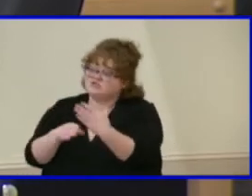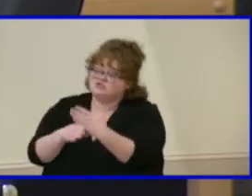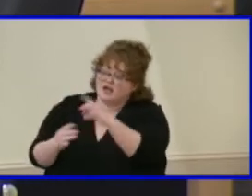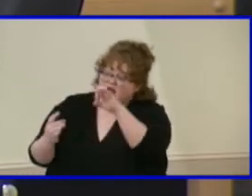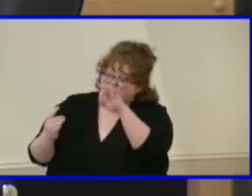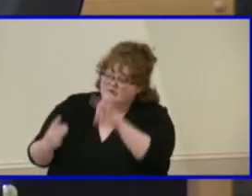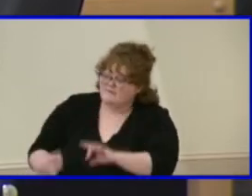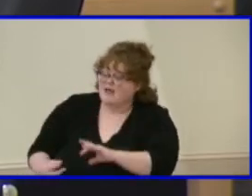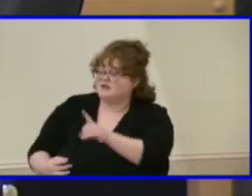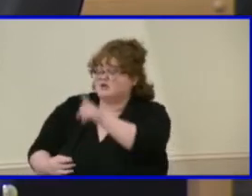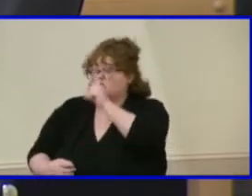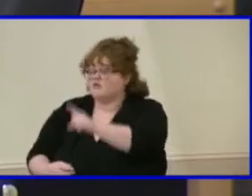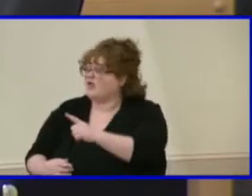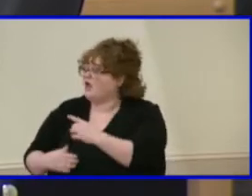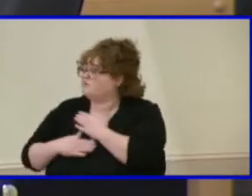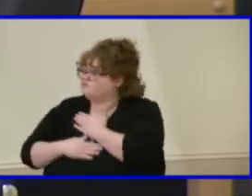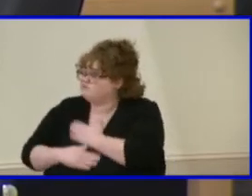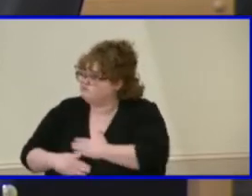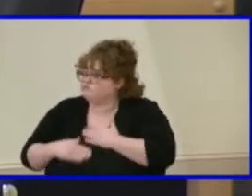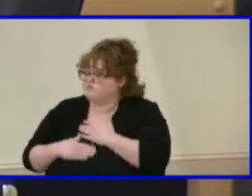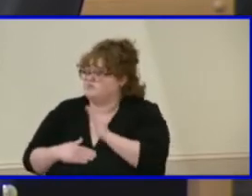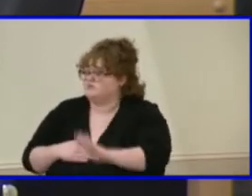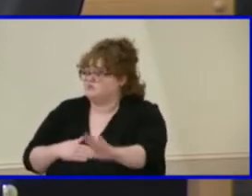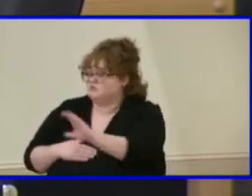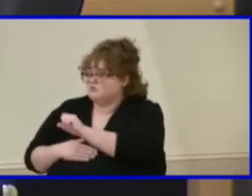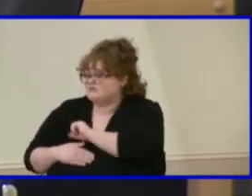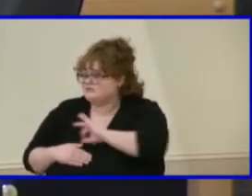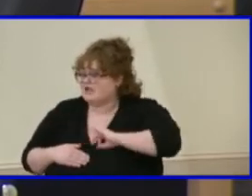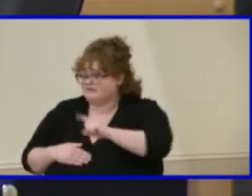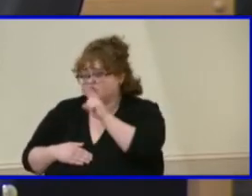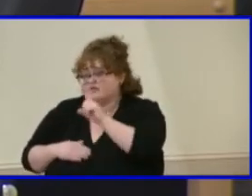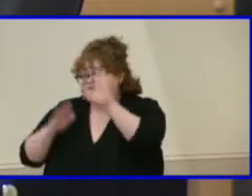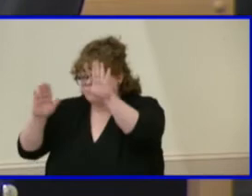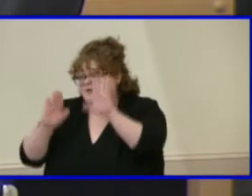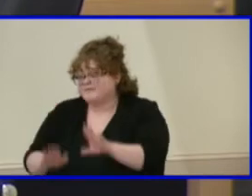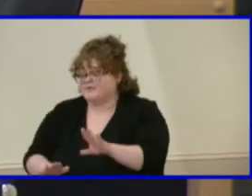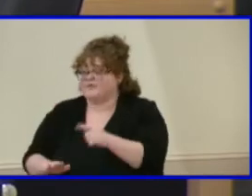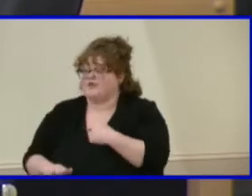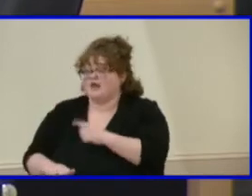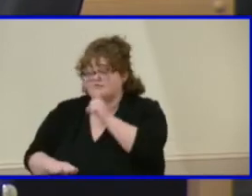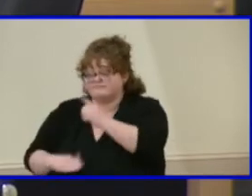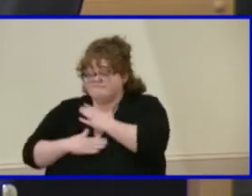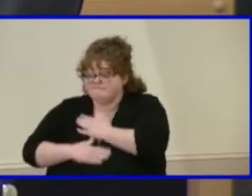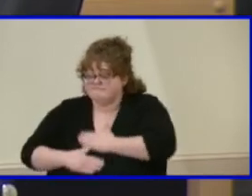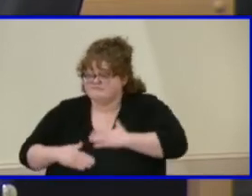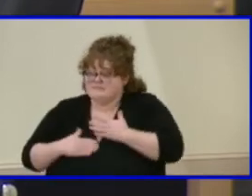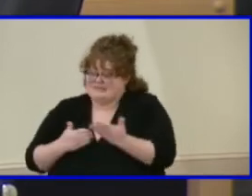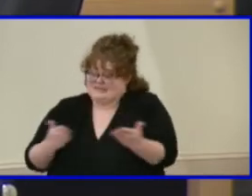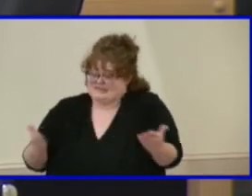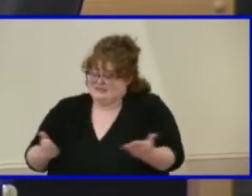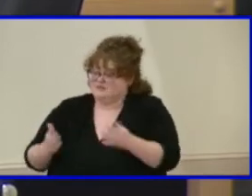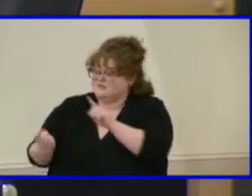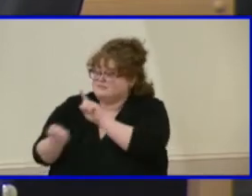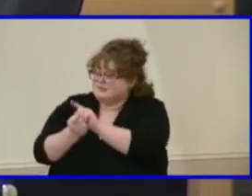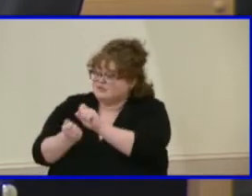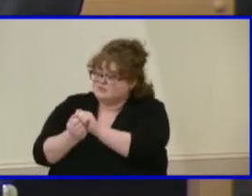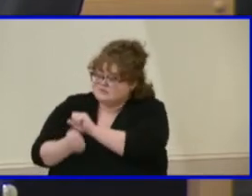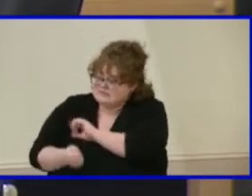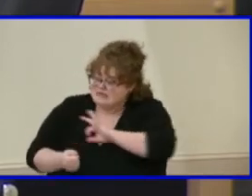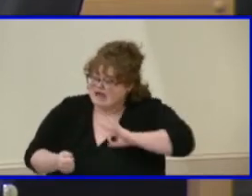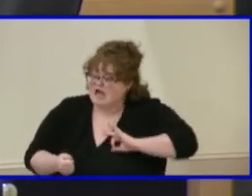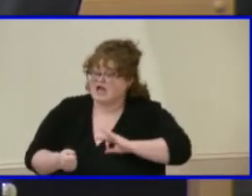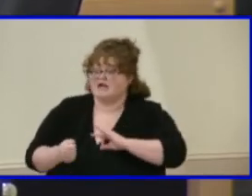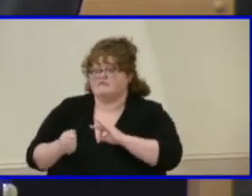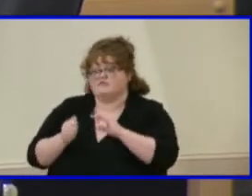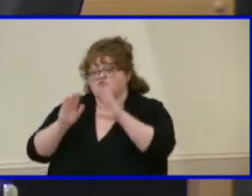And it's because I really enjoy being in this spot and being with staff who's willing to have these courageous conversations